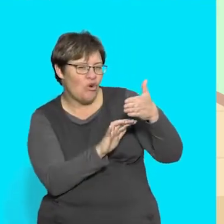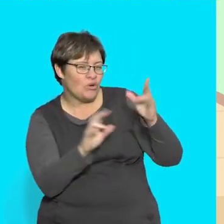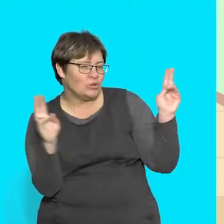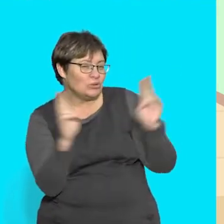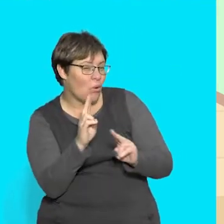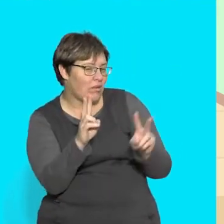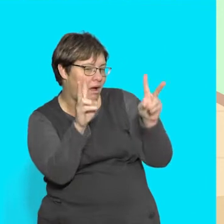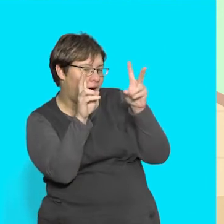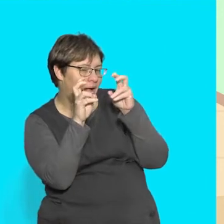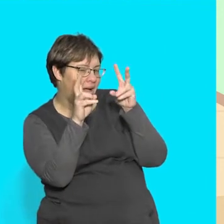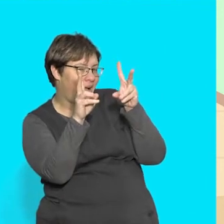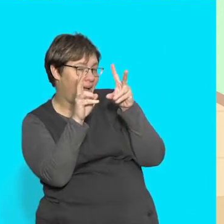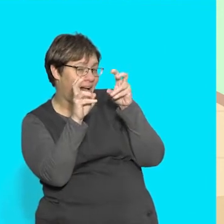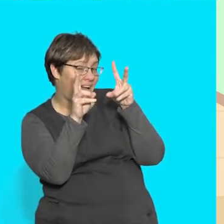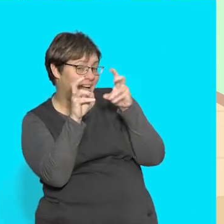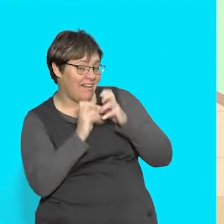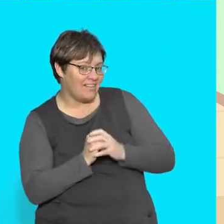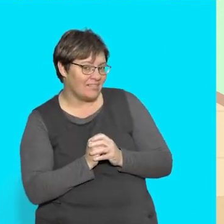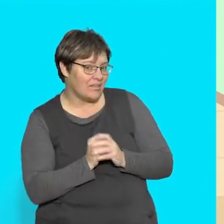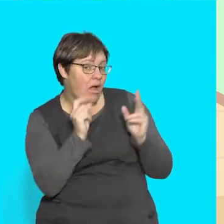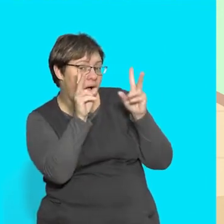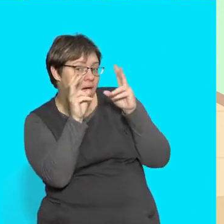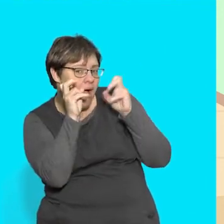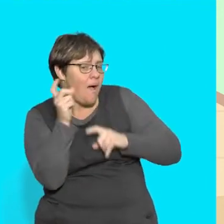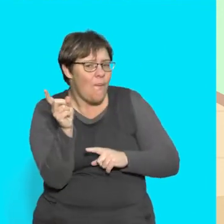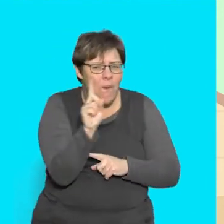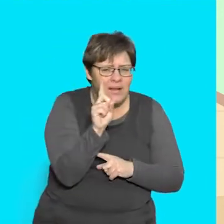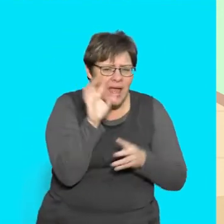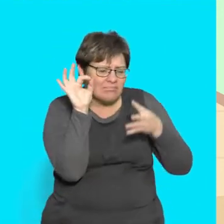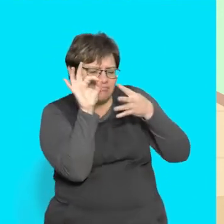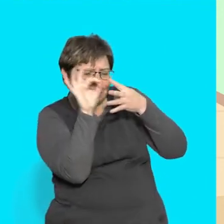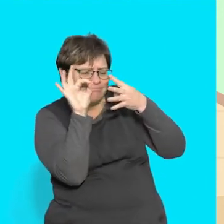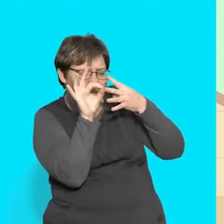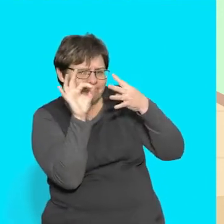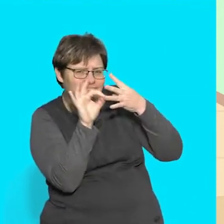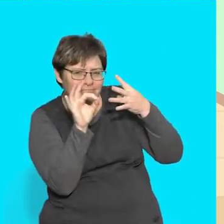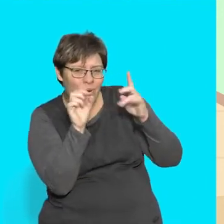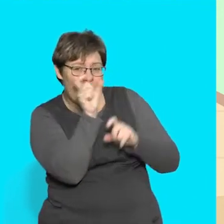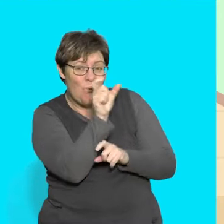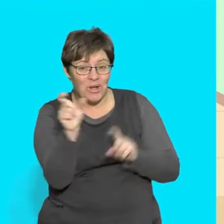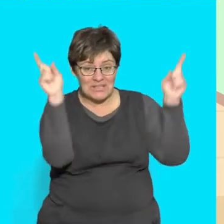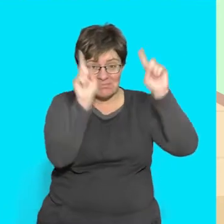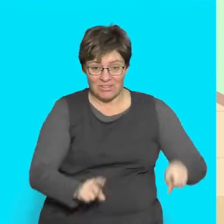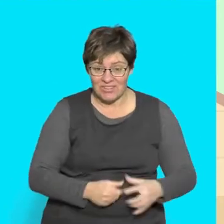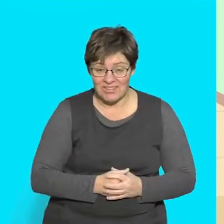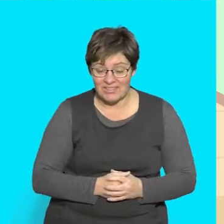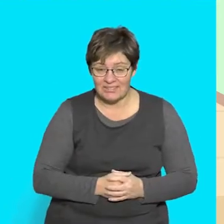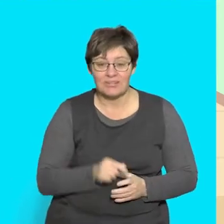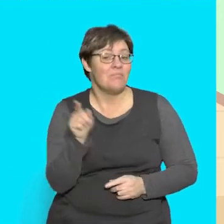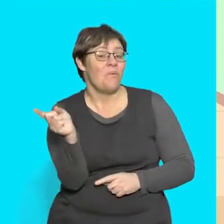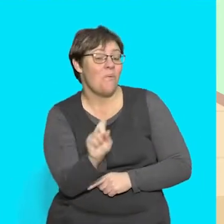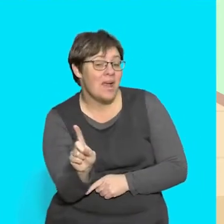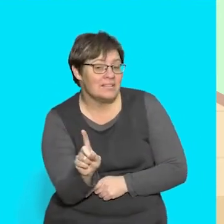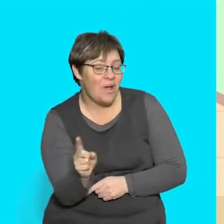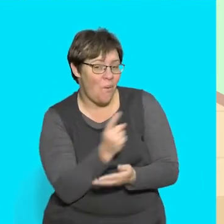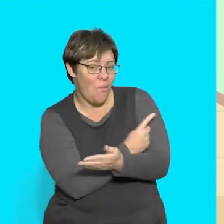While you are listening, you need to listen out for some special words These words are the